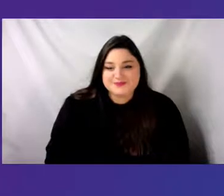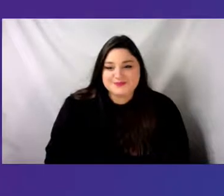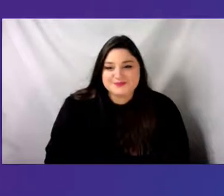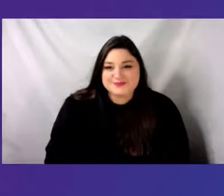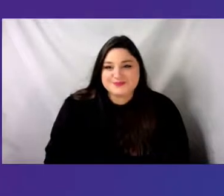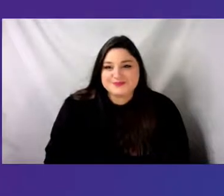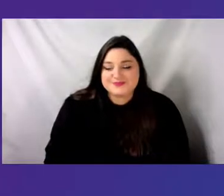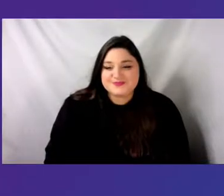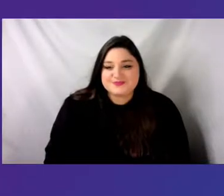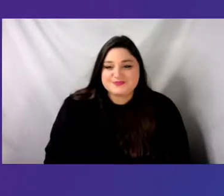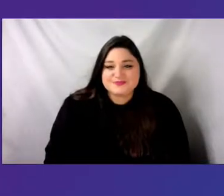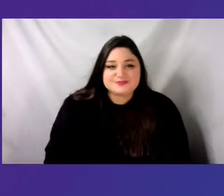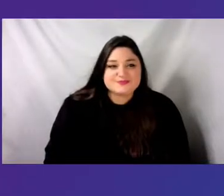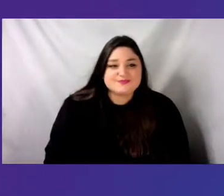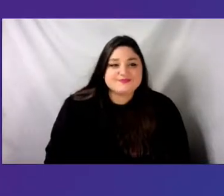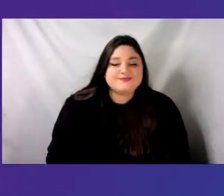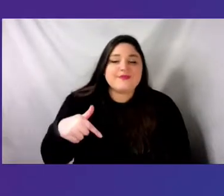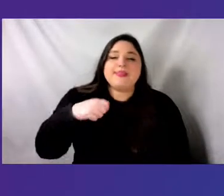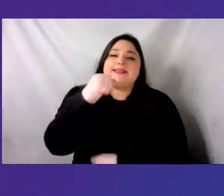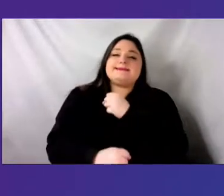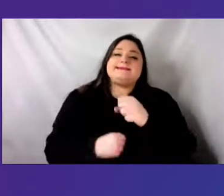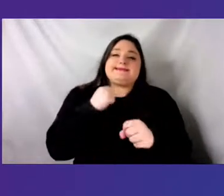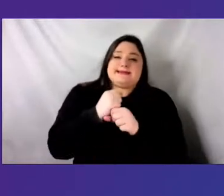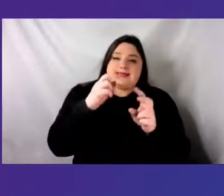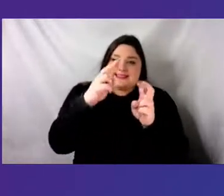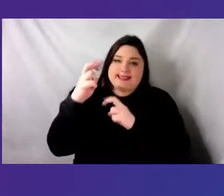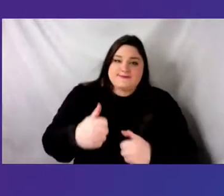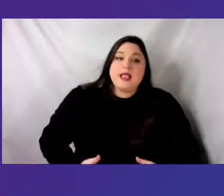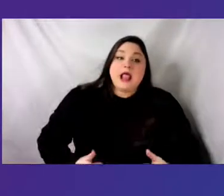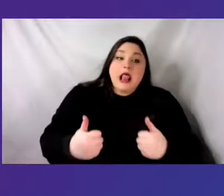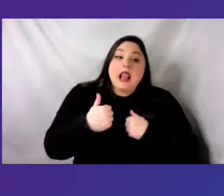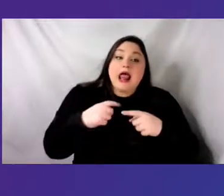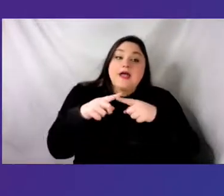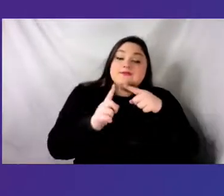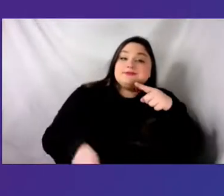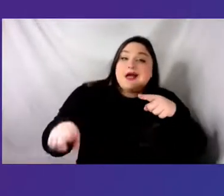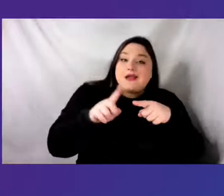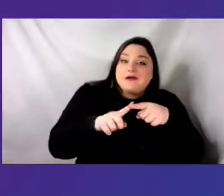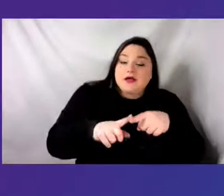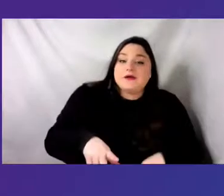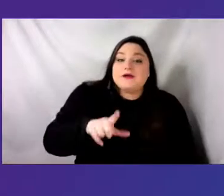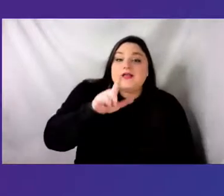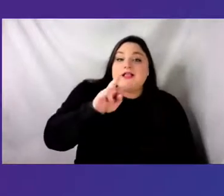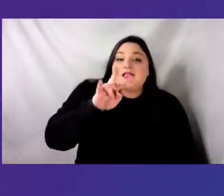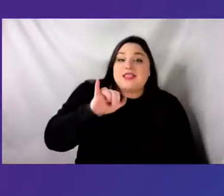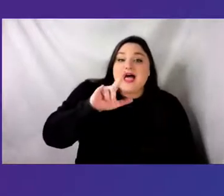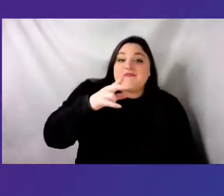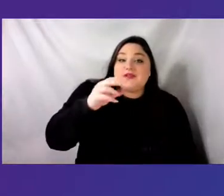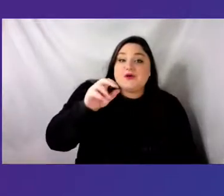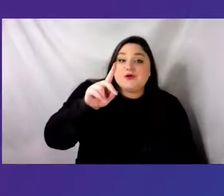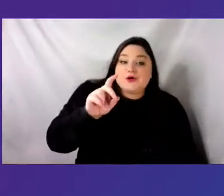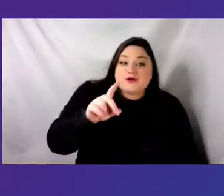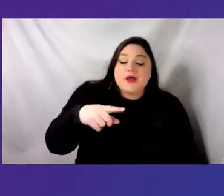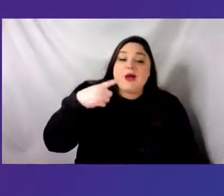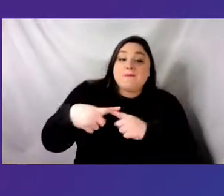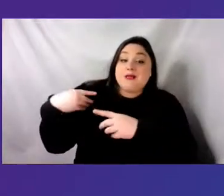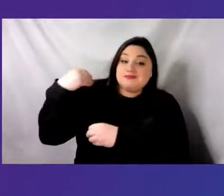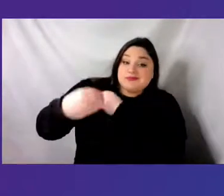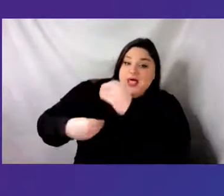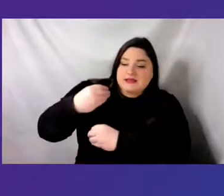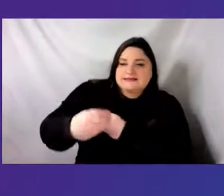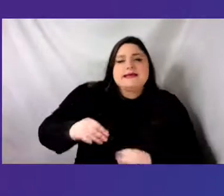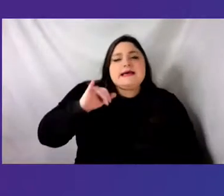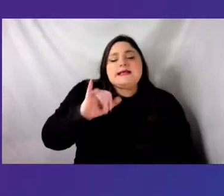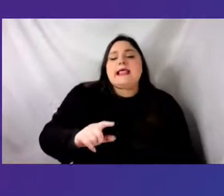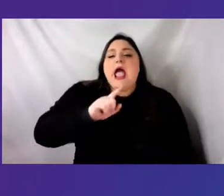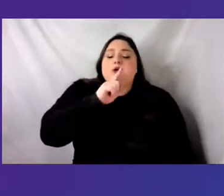this year's theme life cycles livelihoods legacies really speaks to the importance